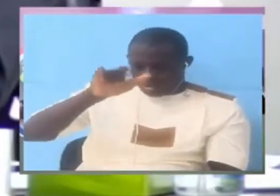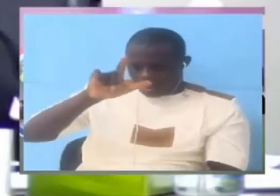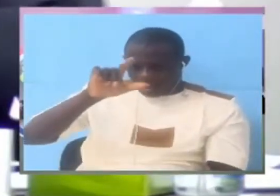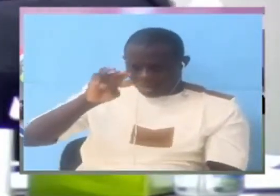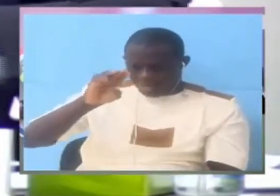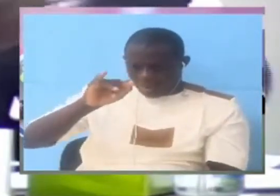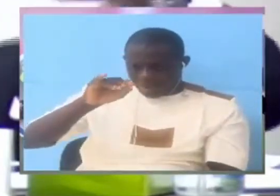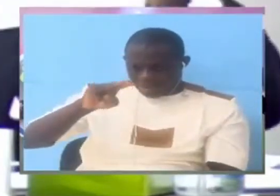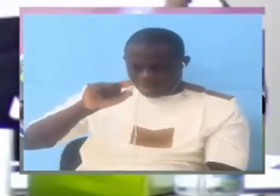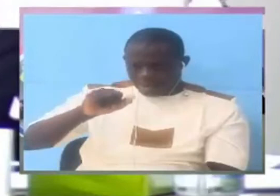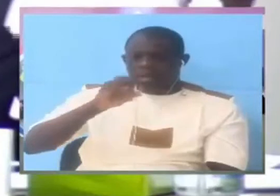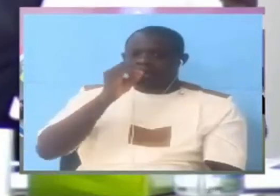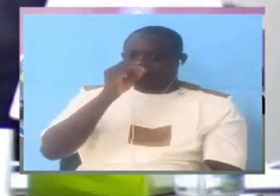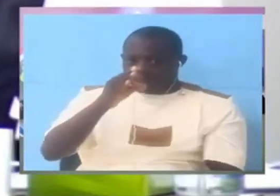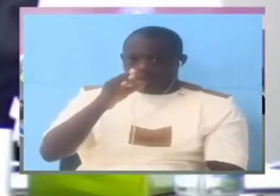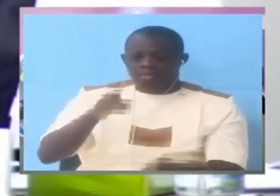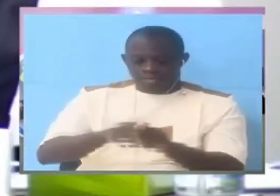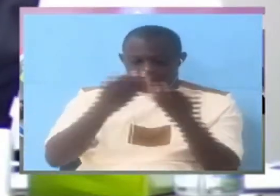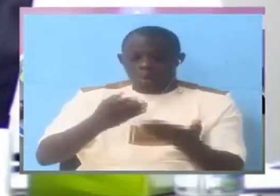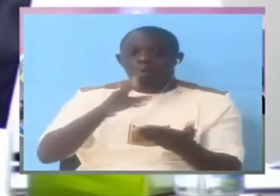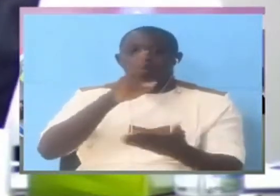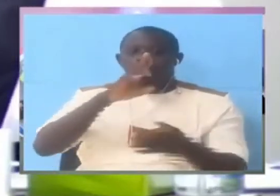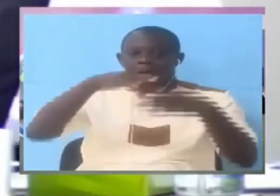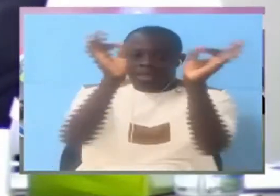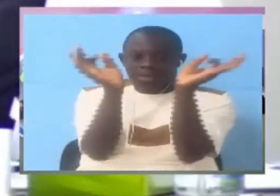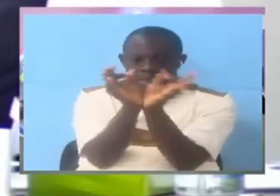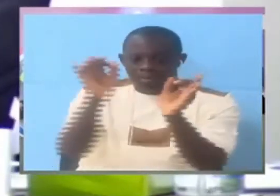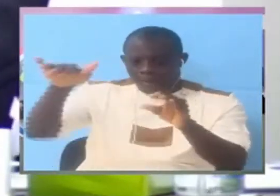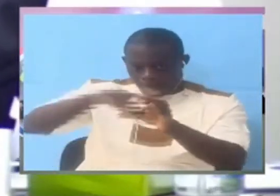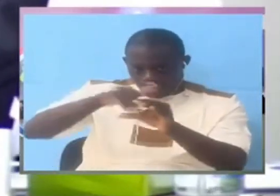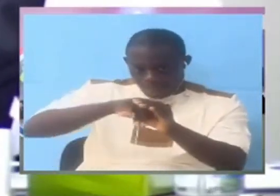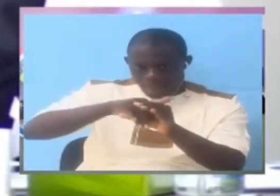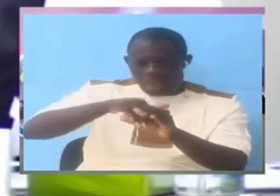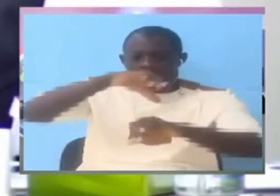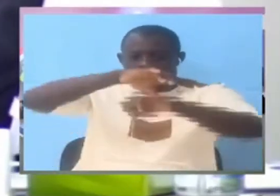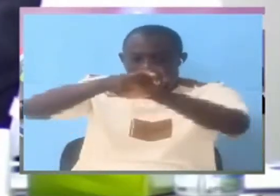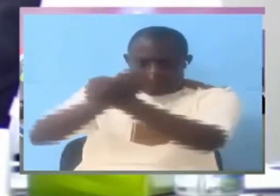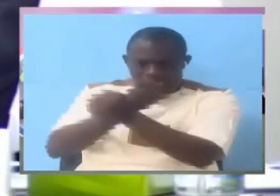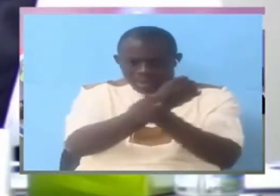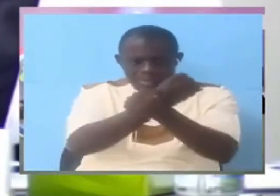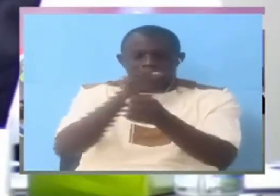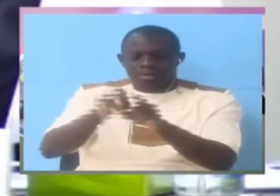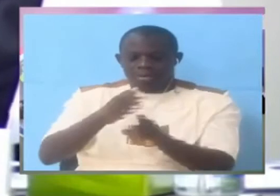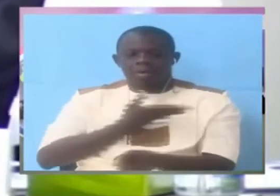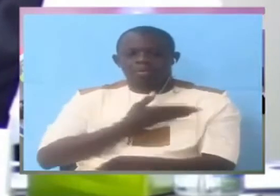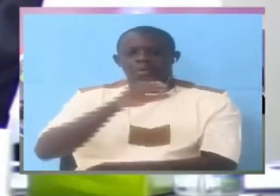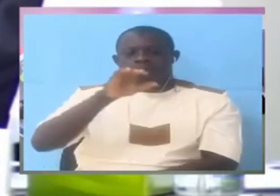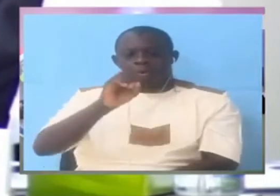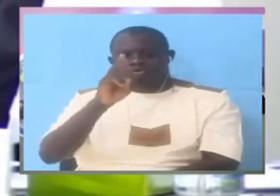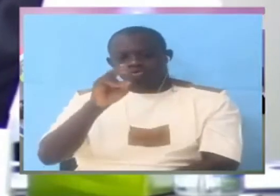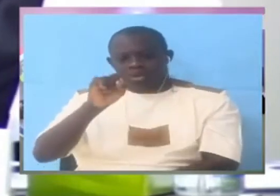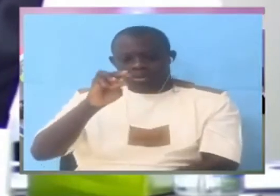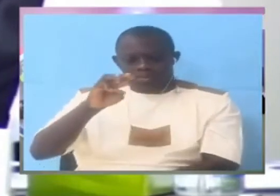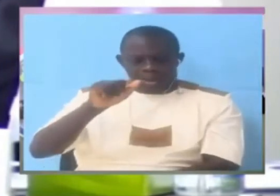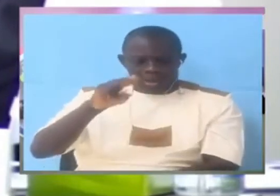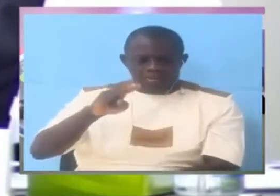the arresting team was as follows there are a lot of women in the minam in the falla who's man tamba who's man tamba say any